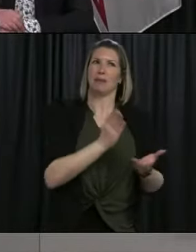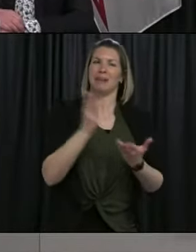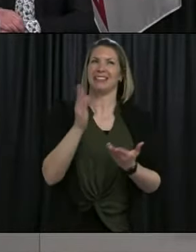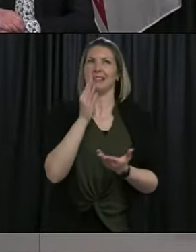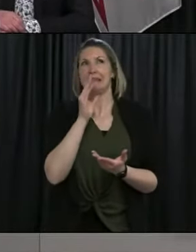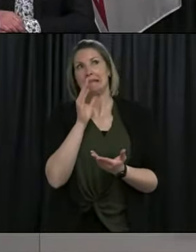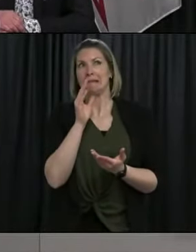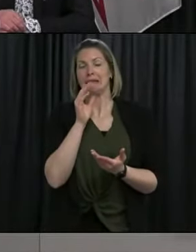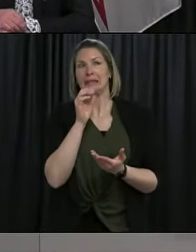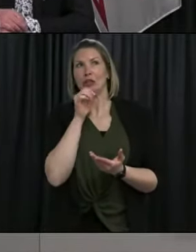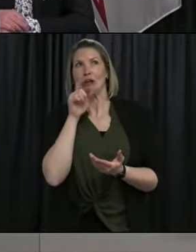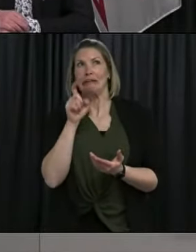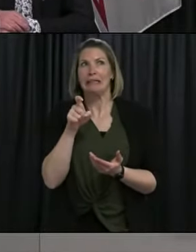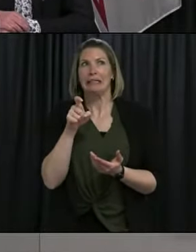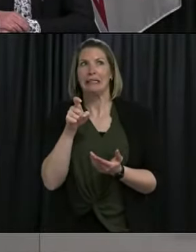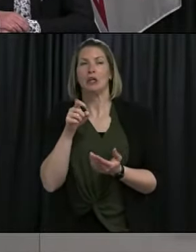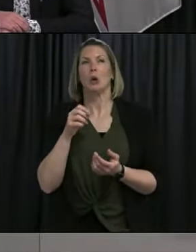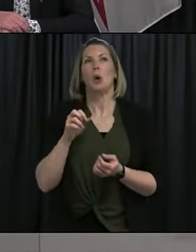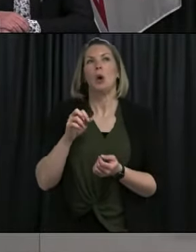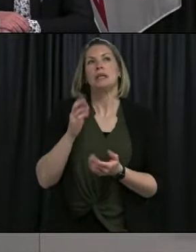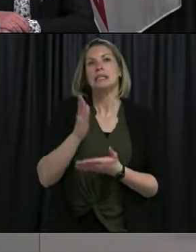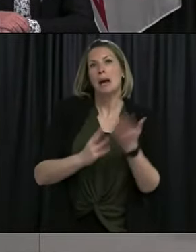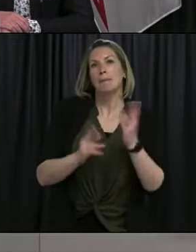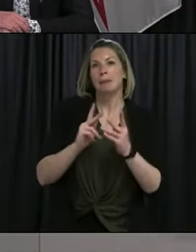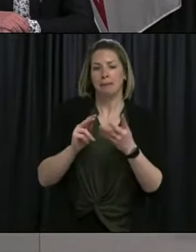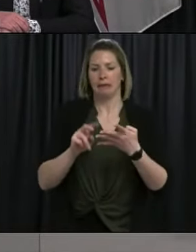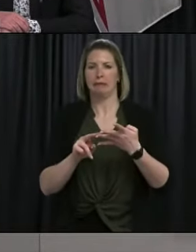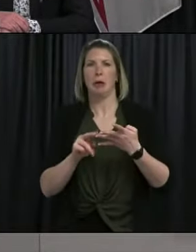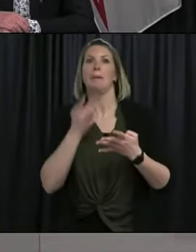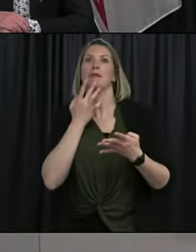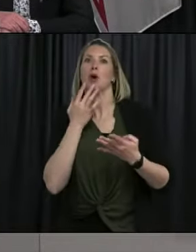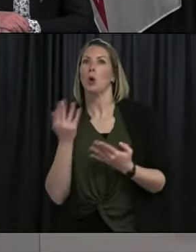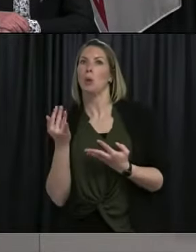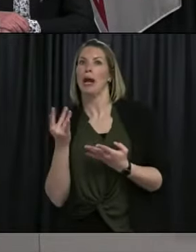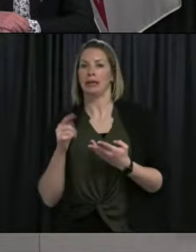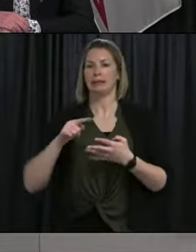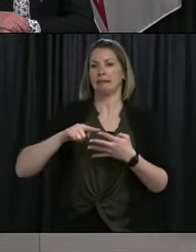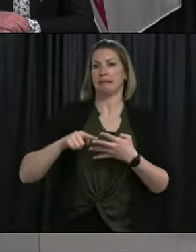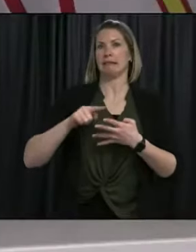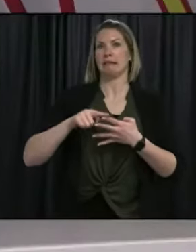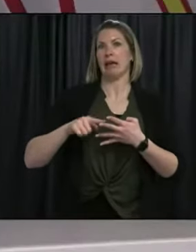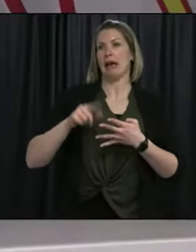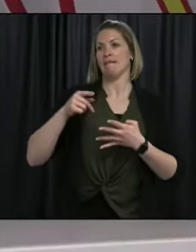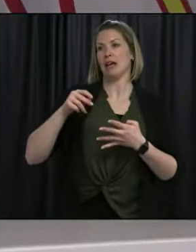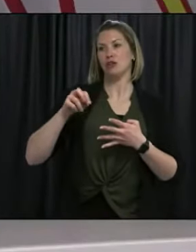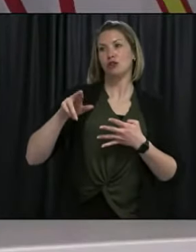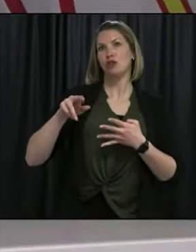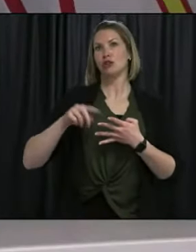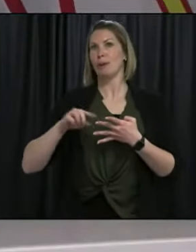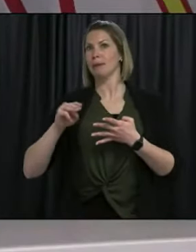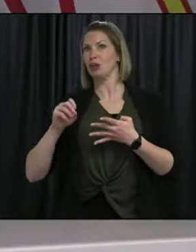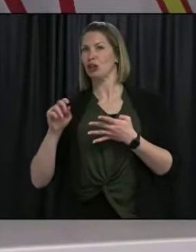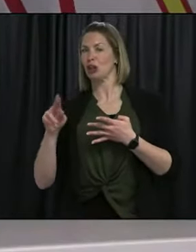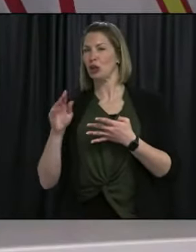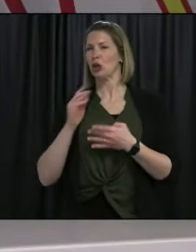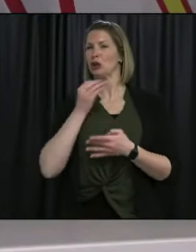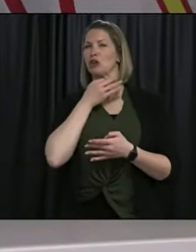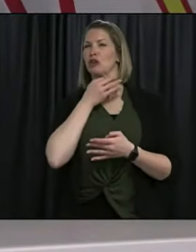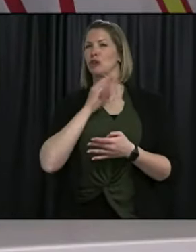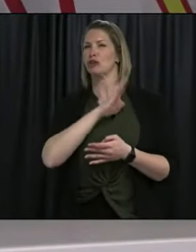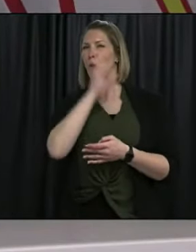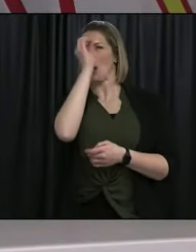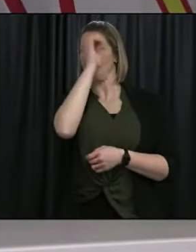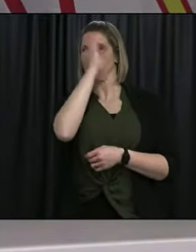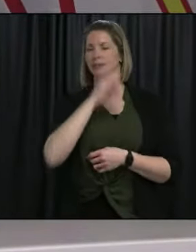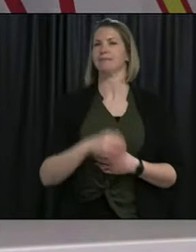are contemplating booking AstraZeneca or waiting for Pfizer and Moderna. So at the moment, you're right, our epidemiology